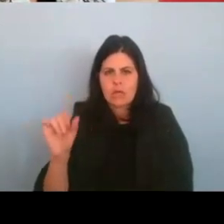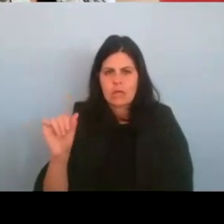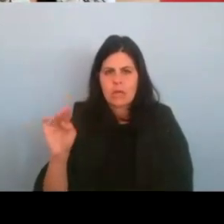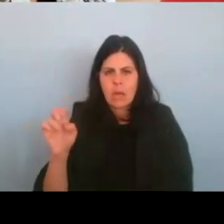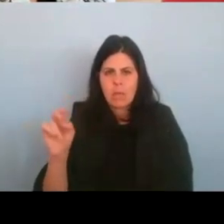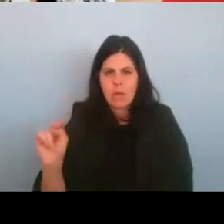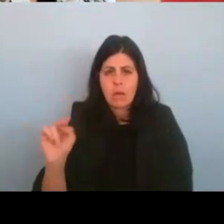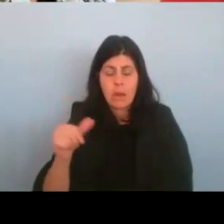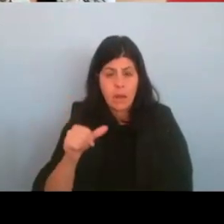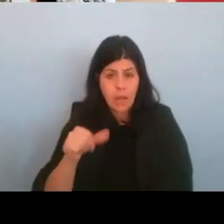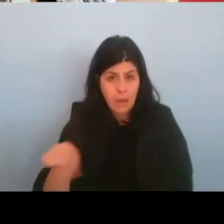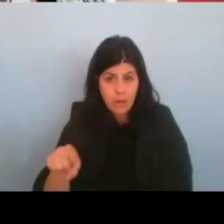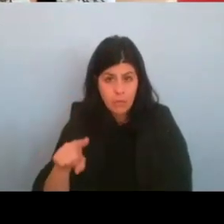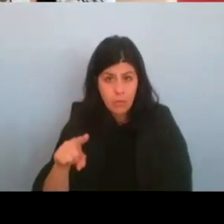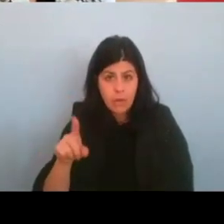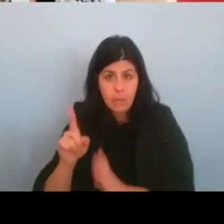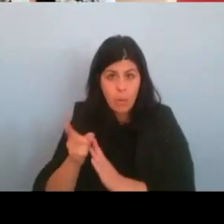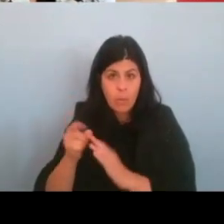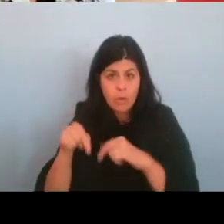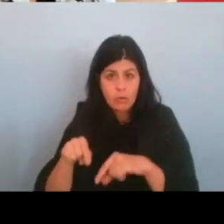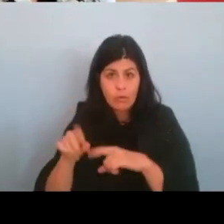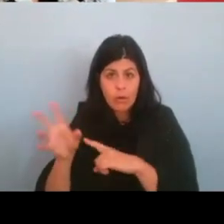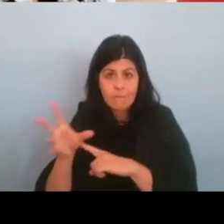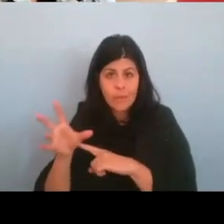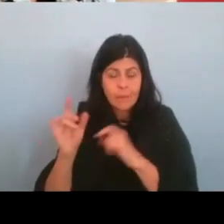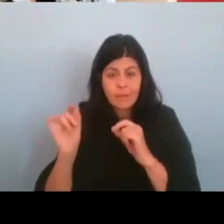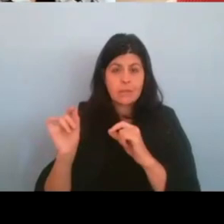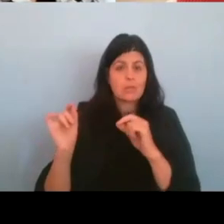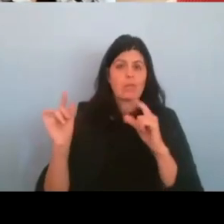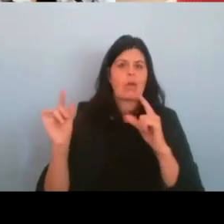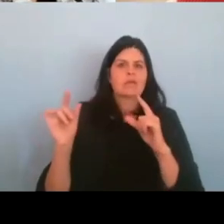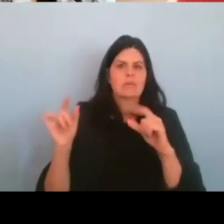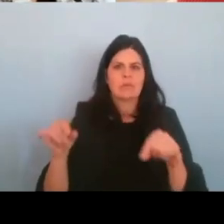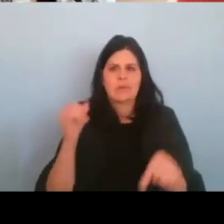filming that surprised you? If so, what, and why?